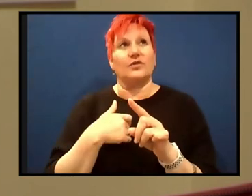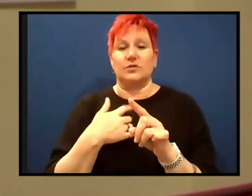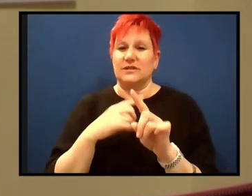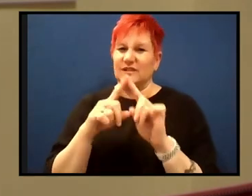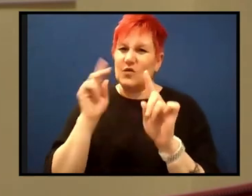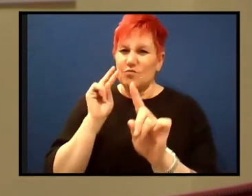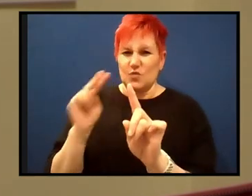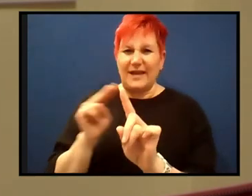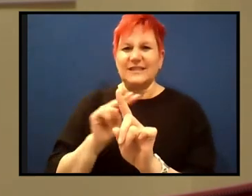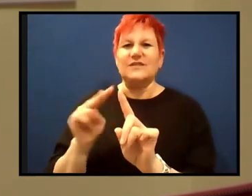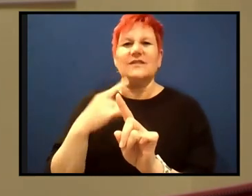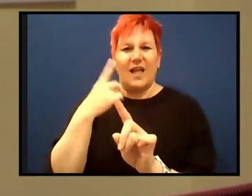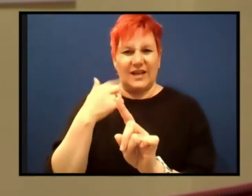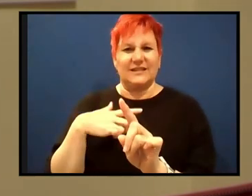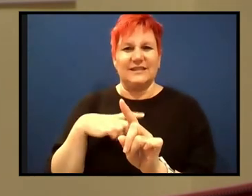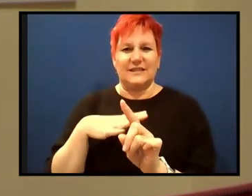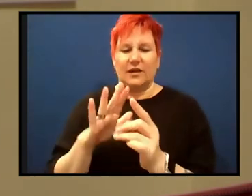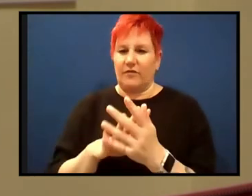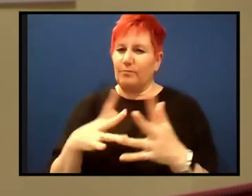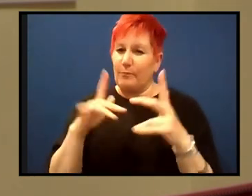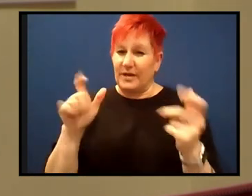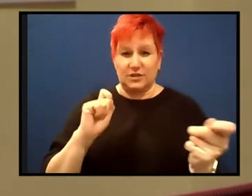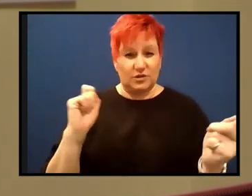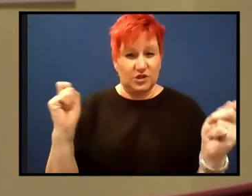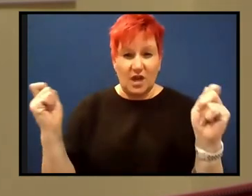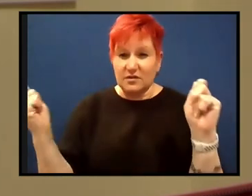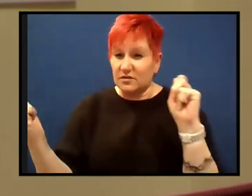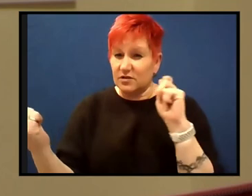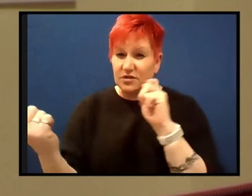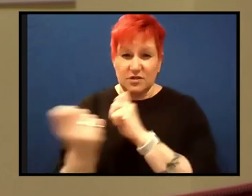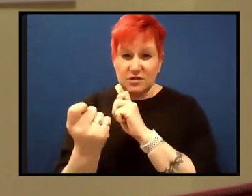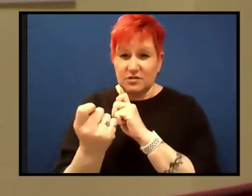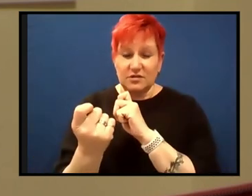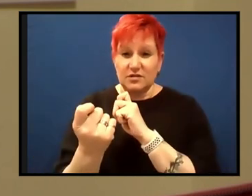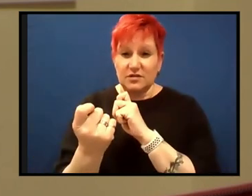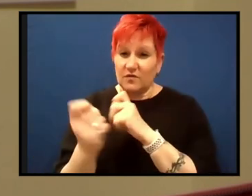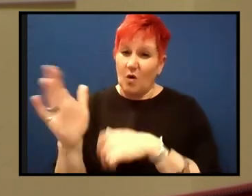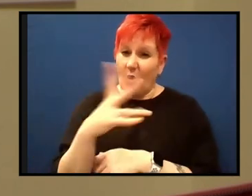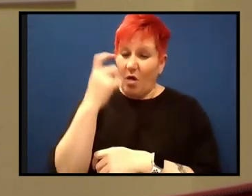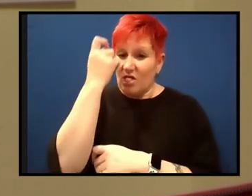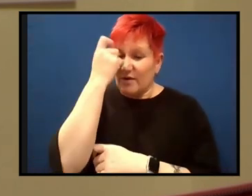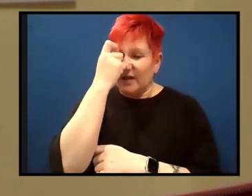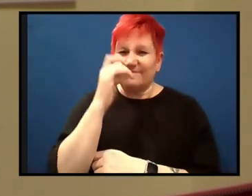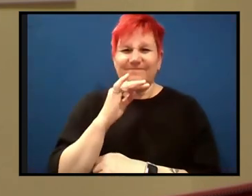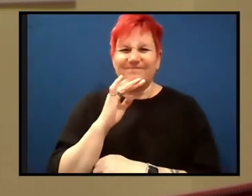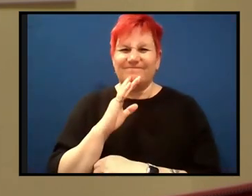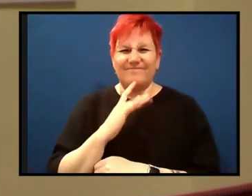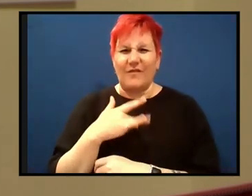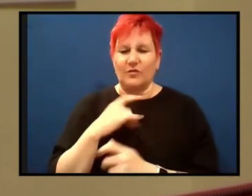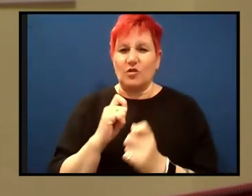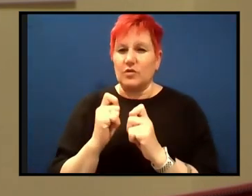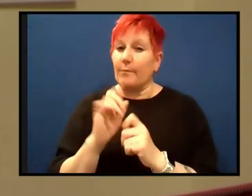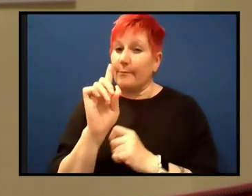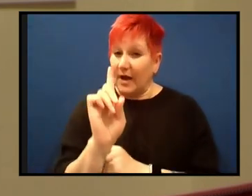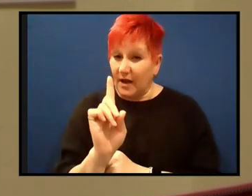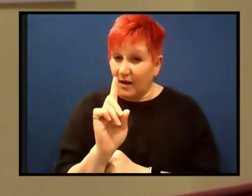think we're going to see a, a major change in the all-embracing theory, but we may see an improvement on that,